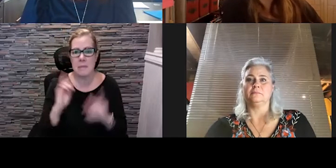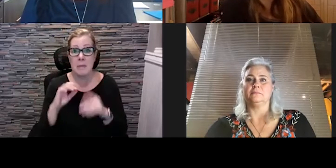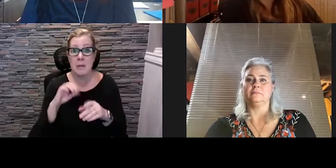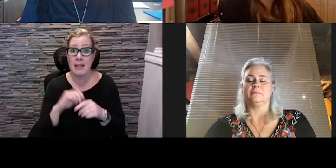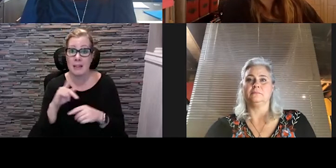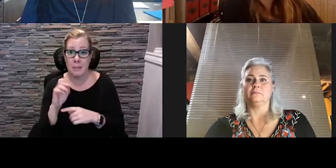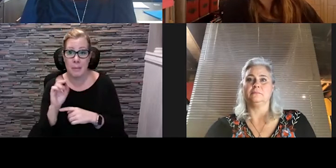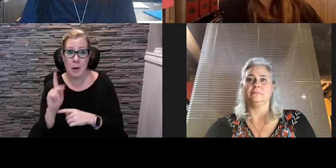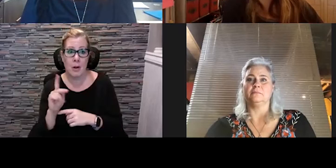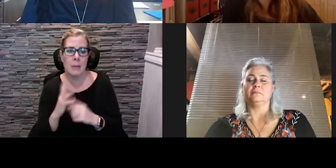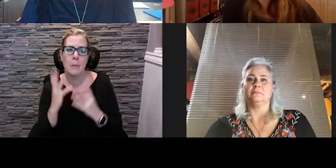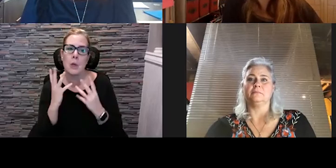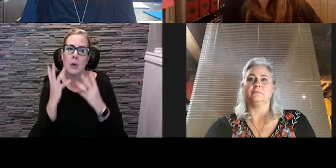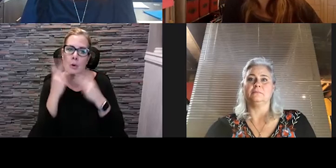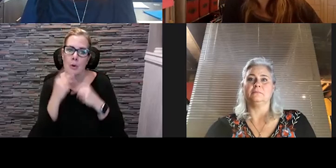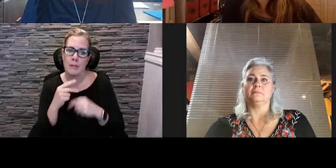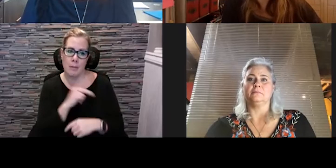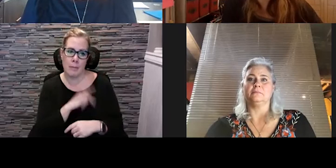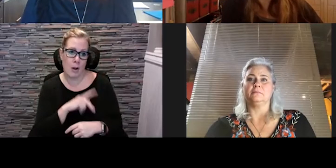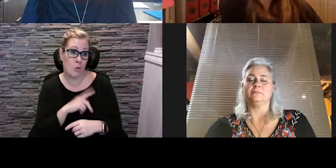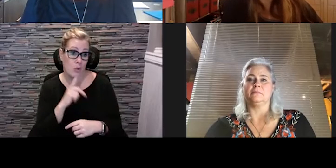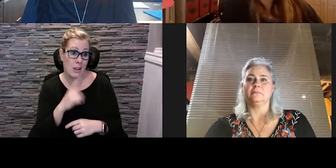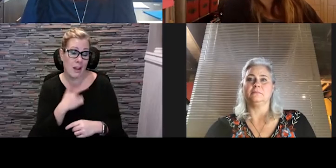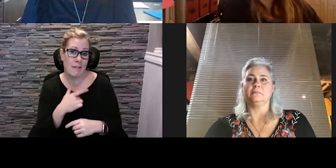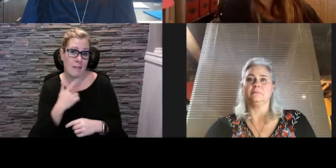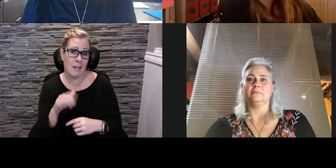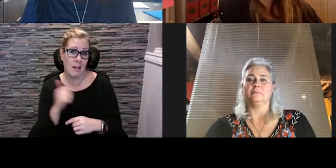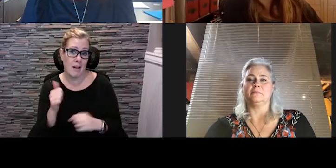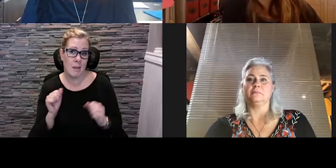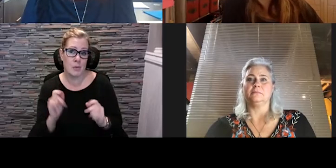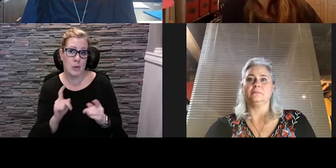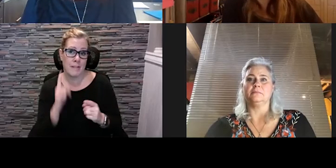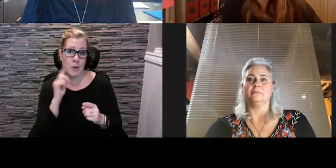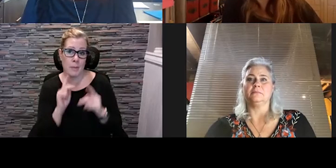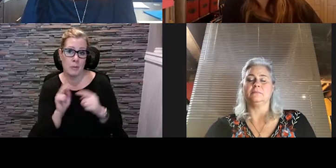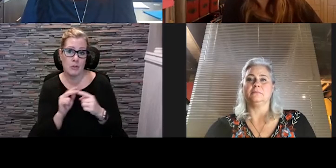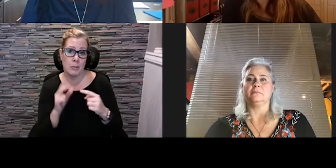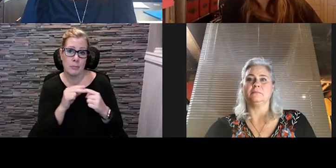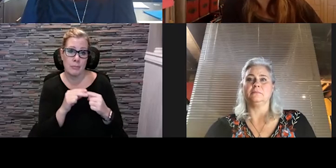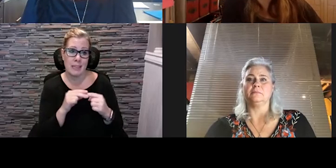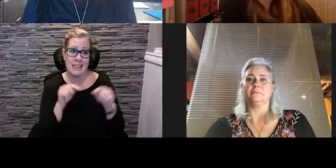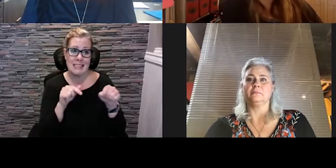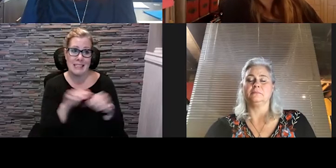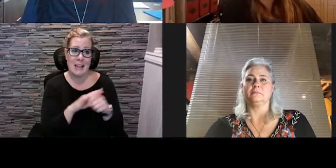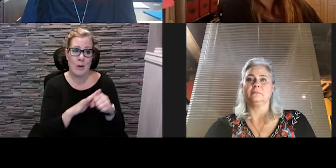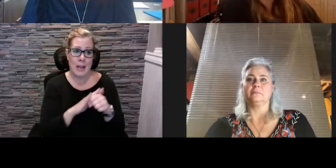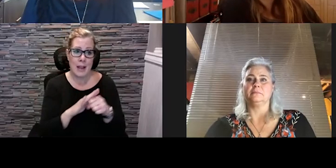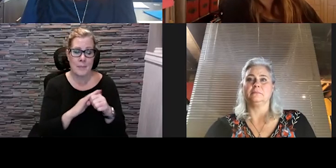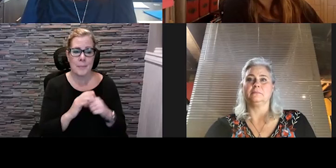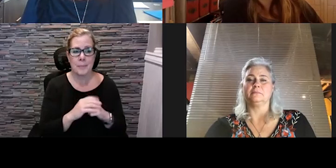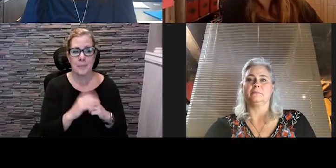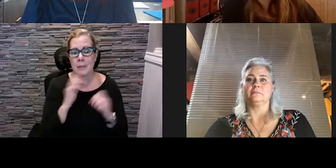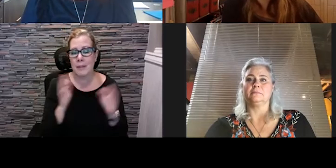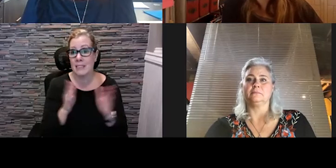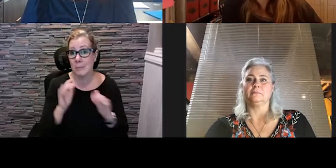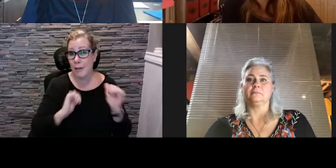it's a beautiful park and i think there is a lot of opportunity to do more things here at cs space there is a small theater